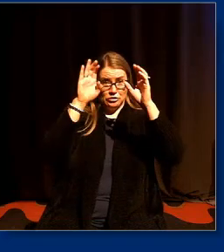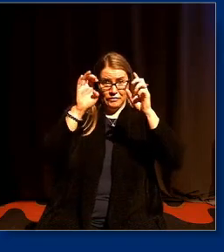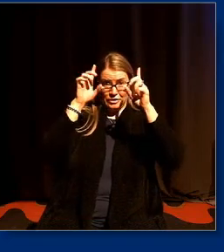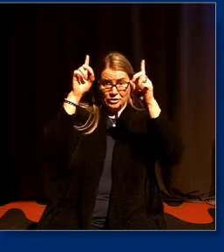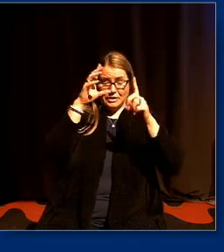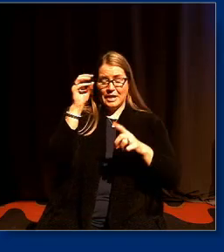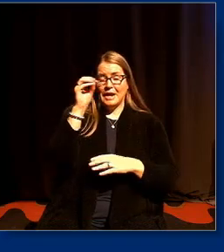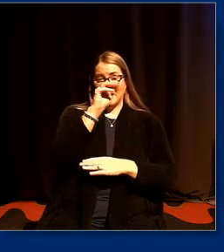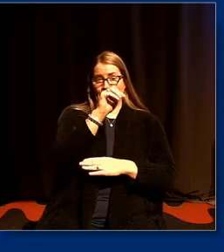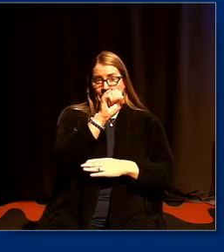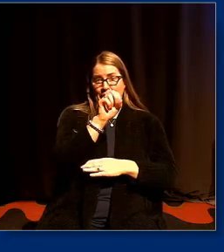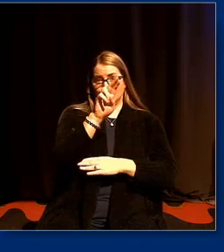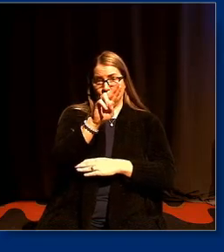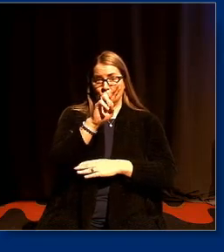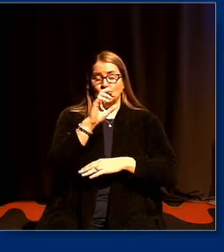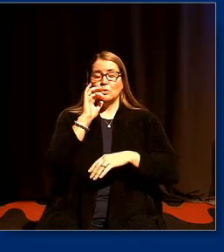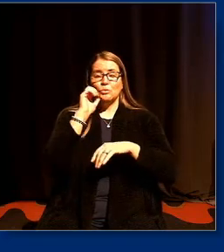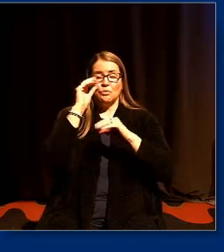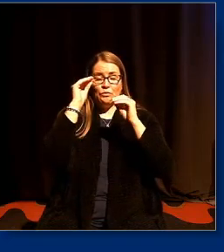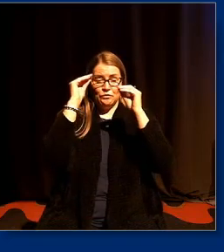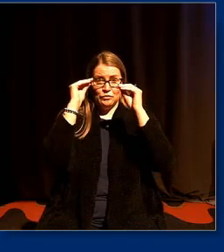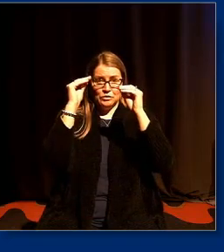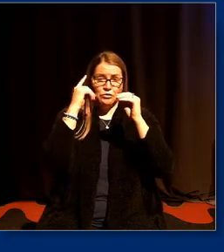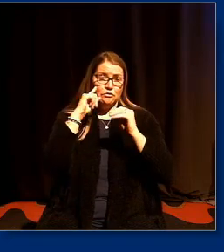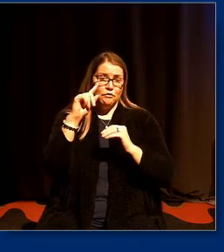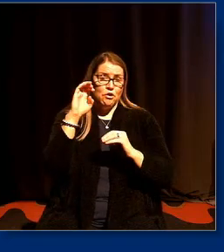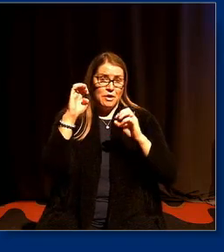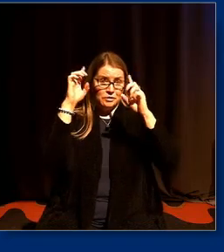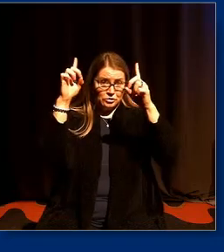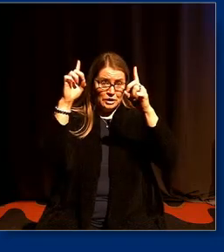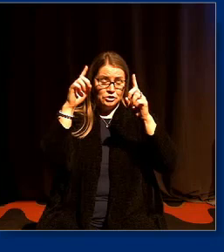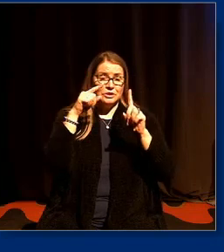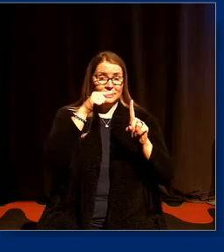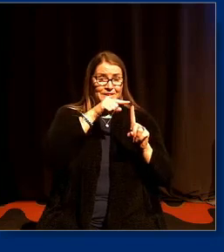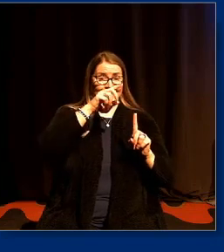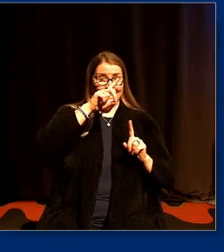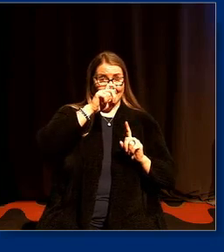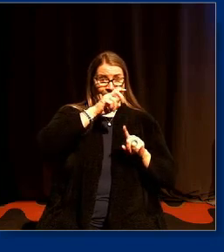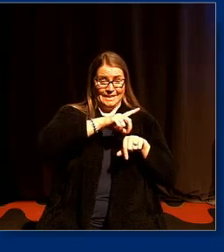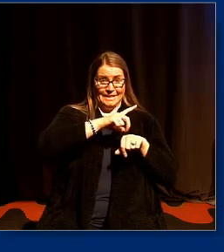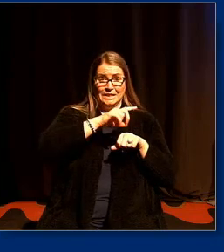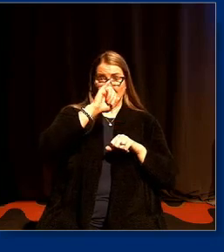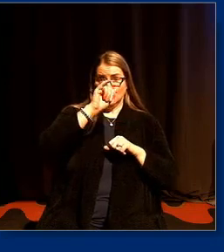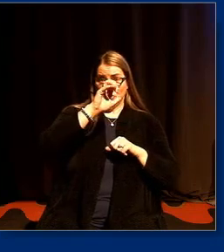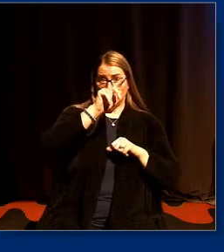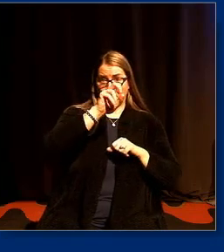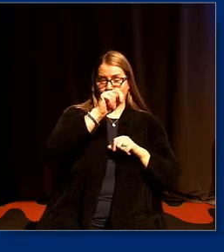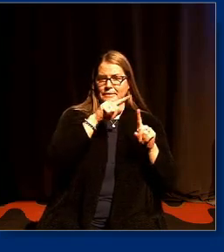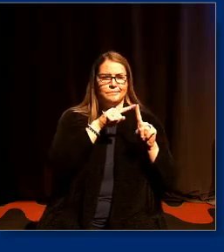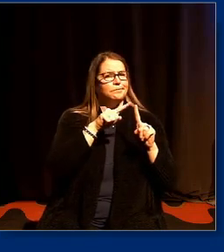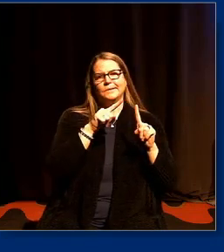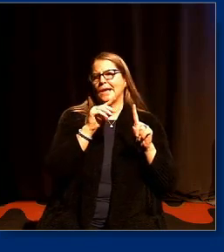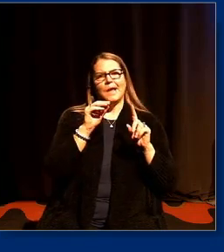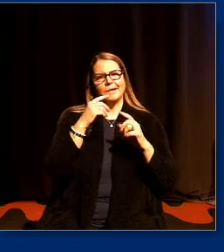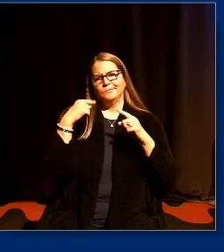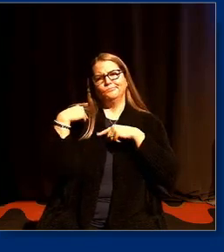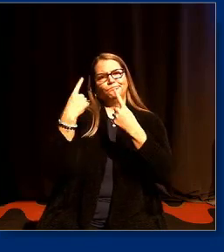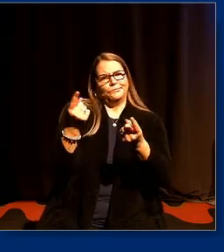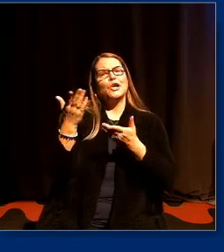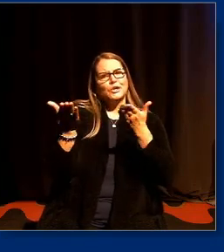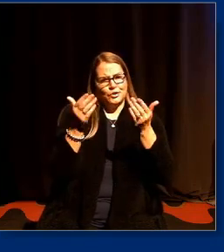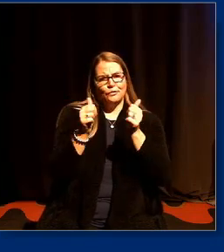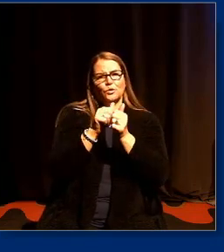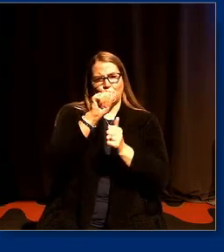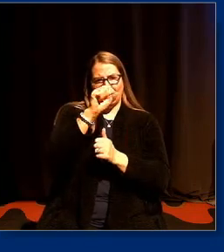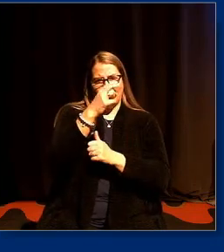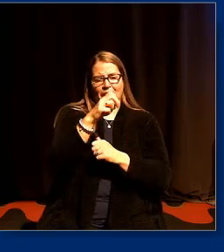MSU Foundation Professor of Education Dean Jackson is of course no stranger to ASH having served as